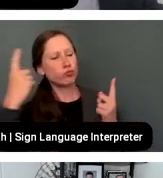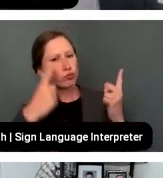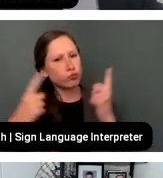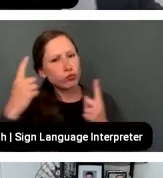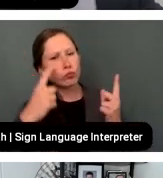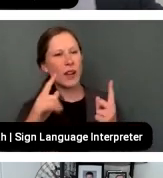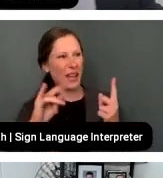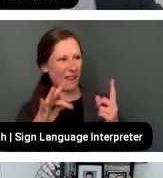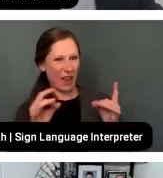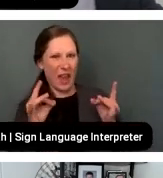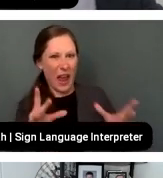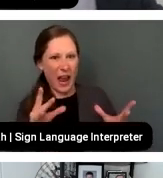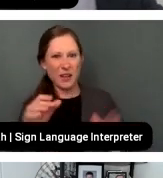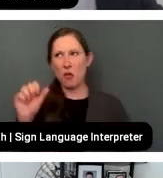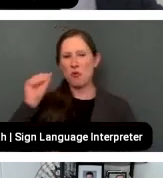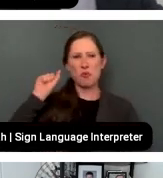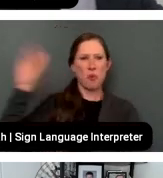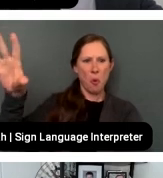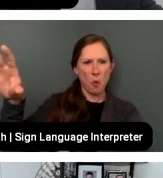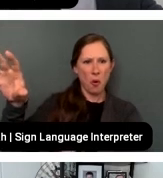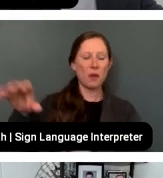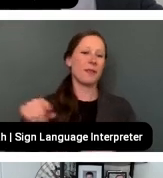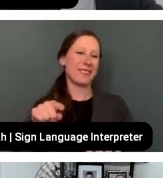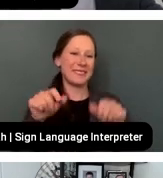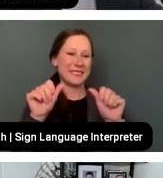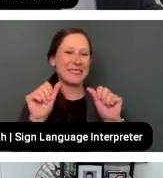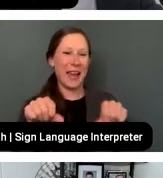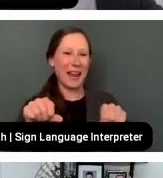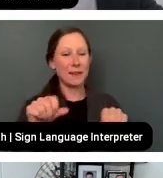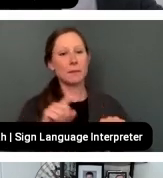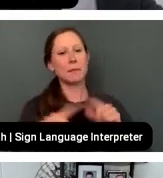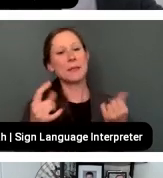wall if you hate it. But it is available to you right now.